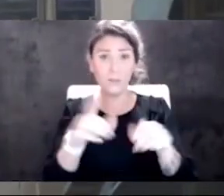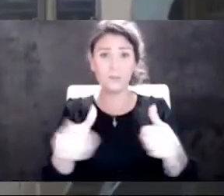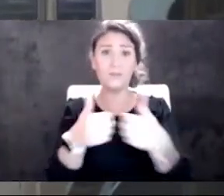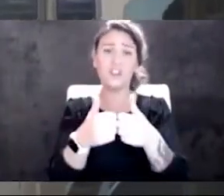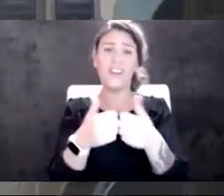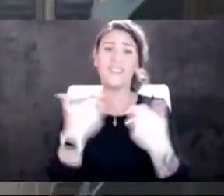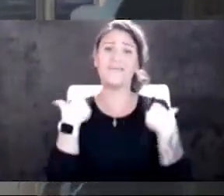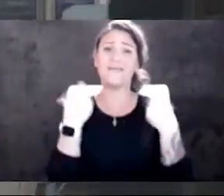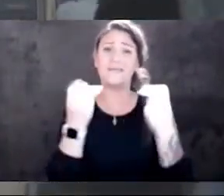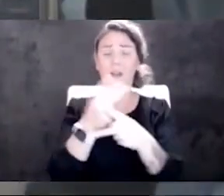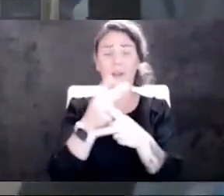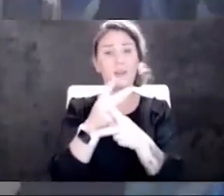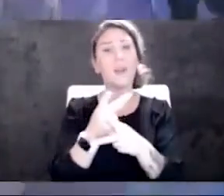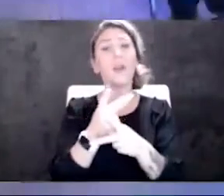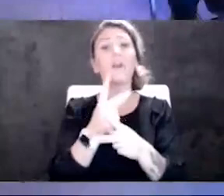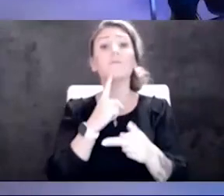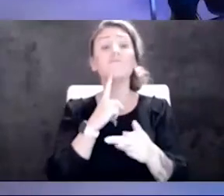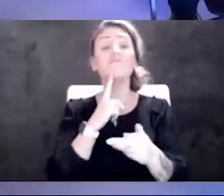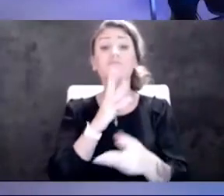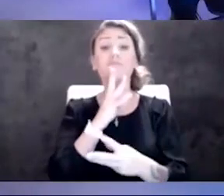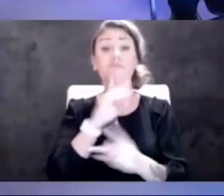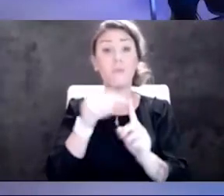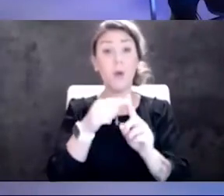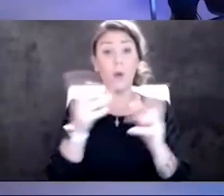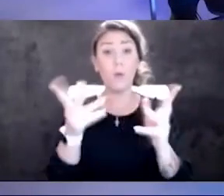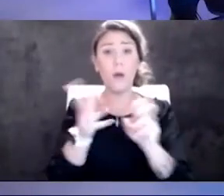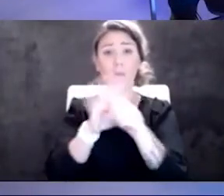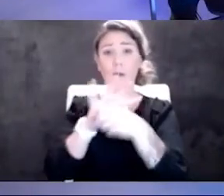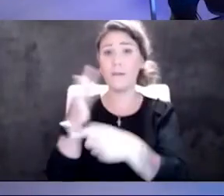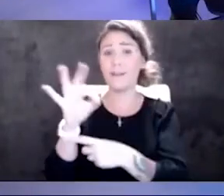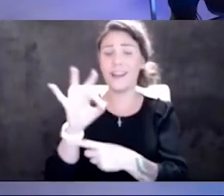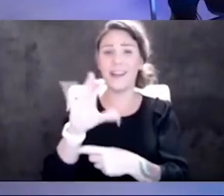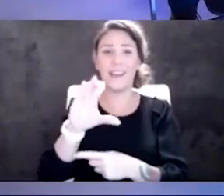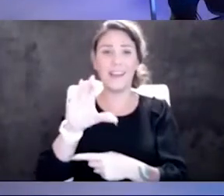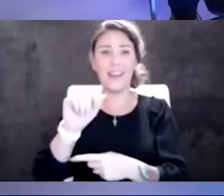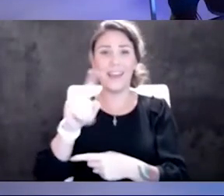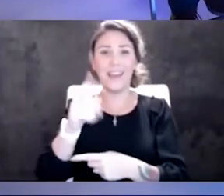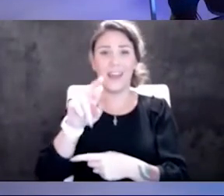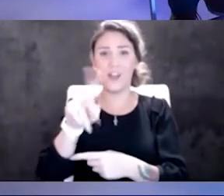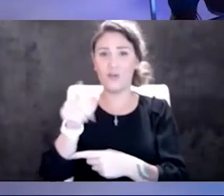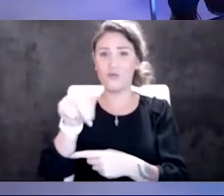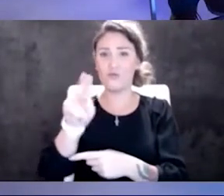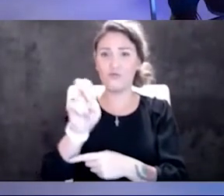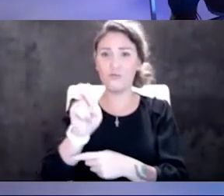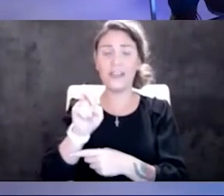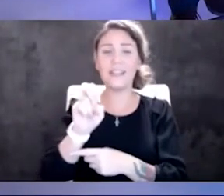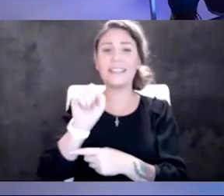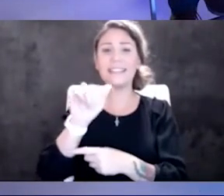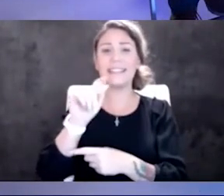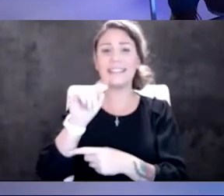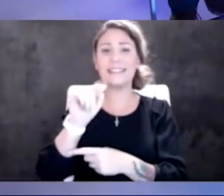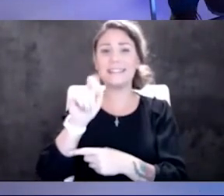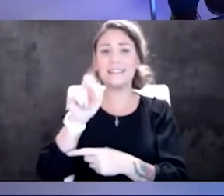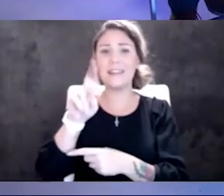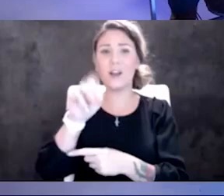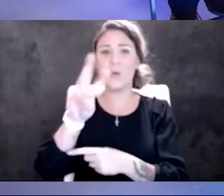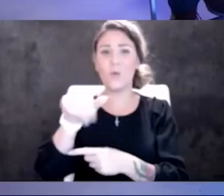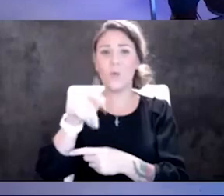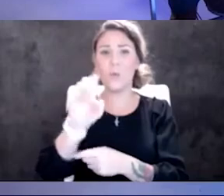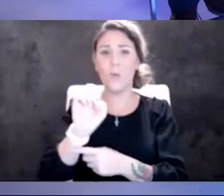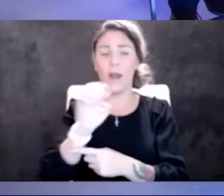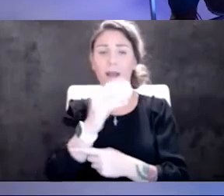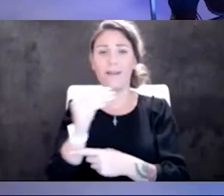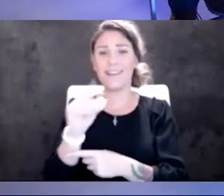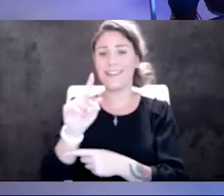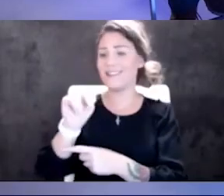current COVID climate is Catherine Satterwhite, Region 7 Health Administrator for the Health and Human Services, as well as Dr. Nathan Barr, infectious disease